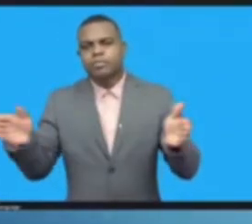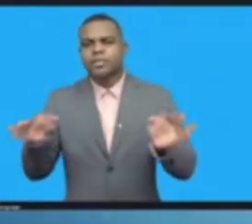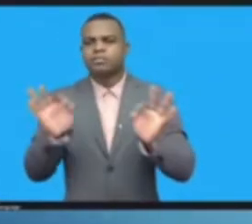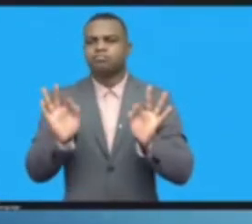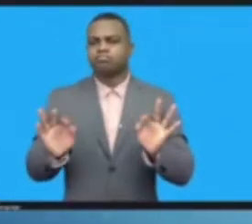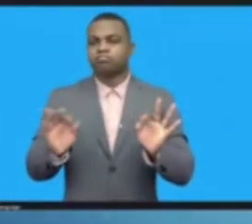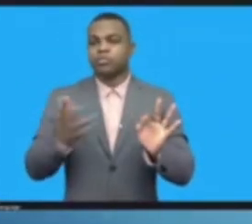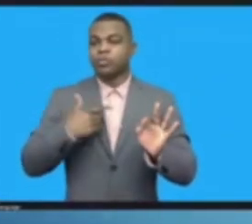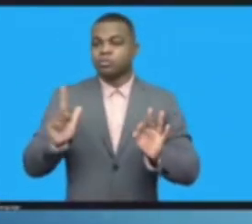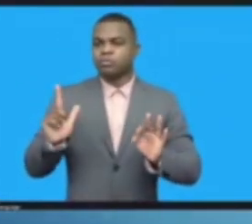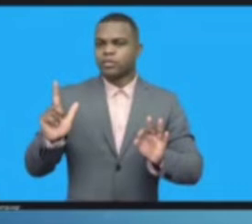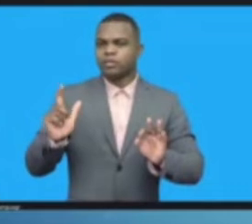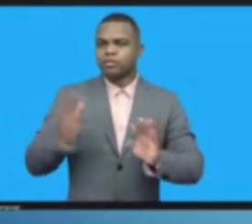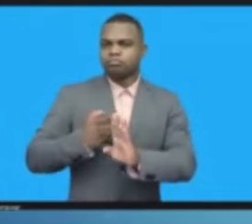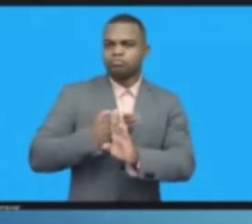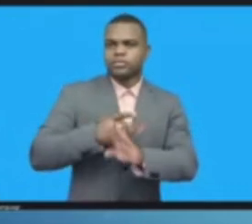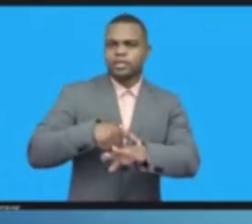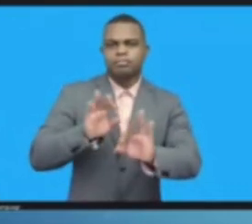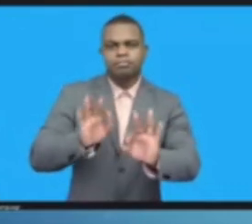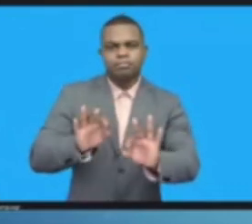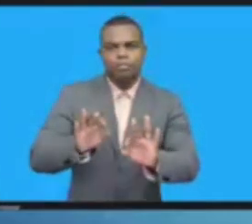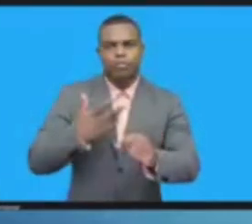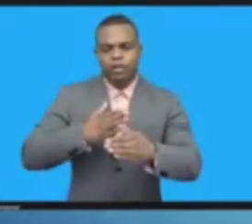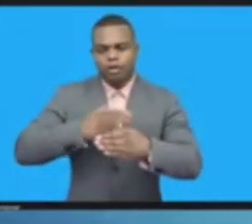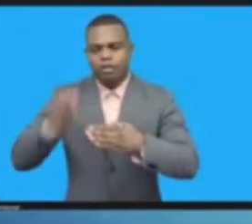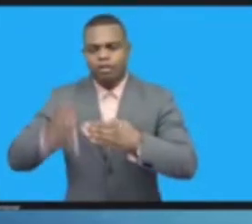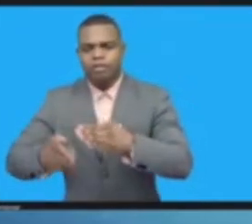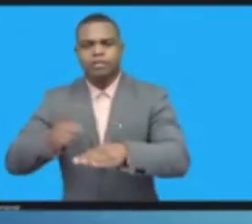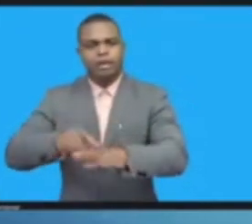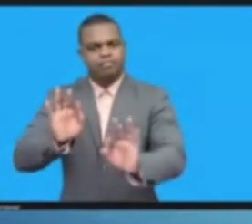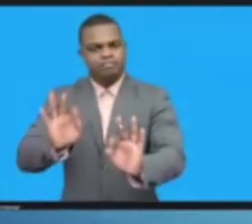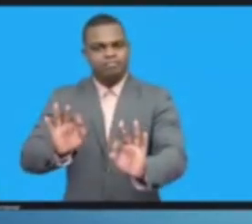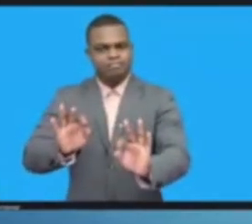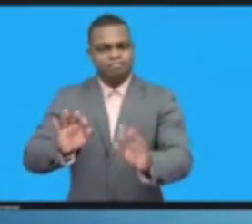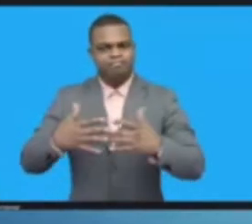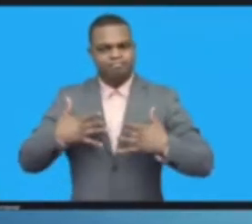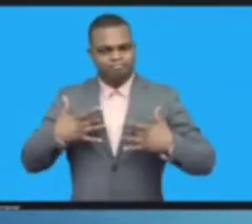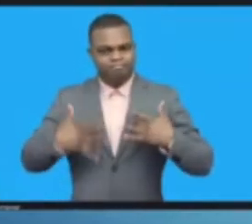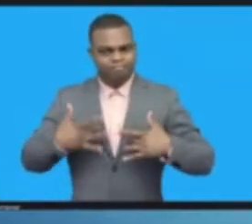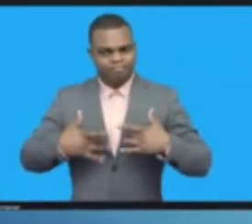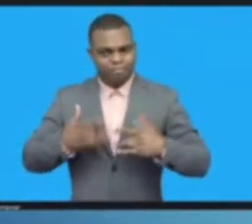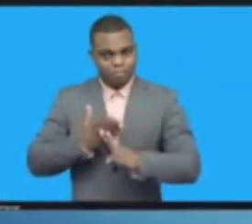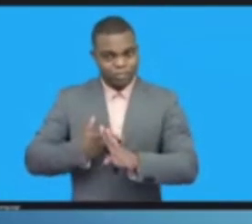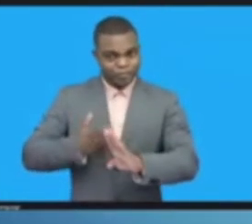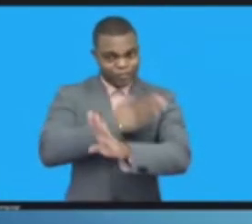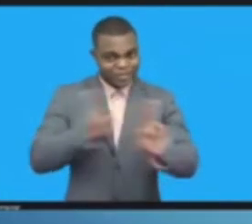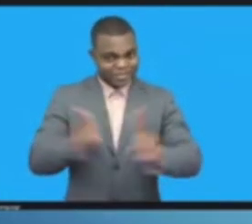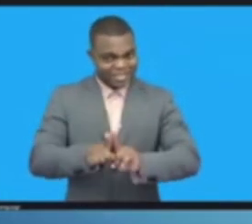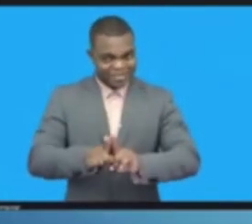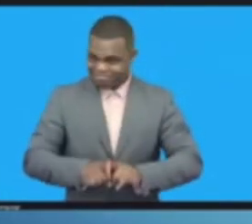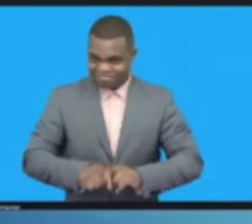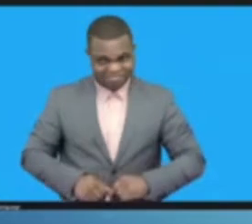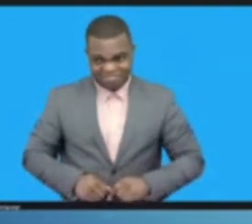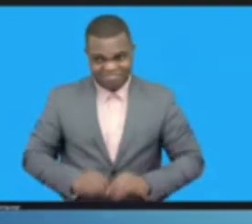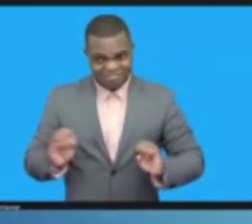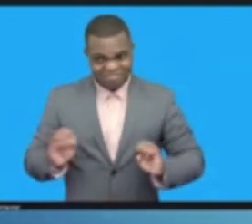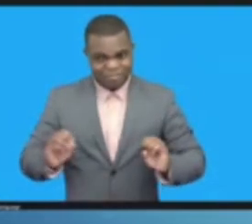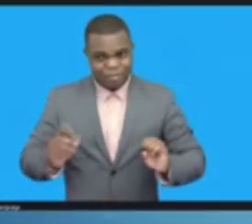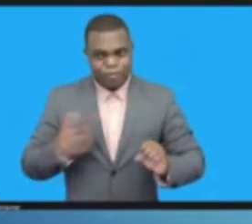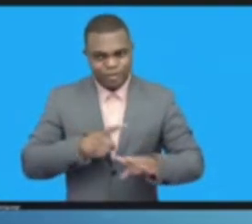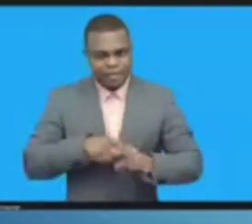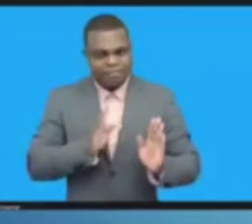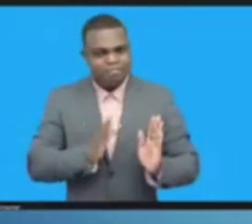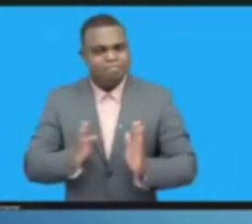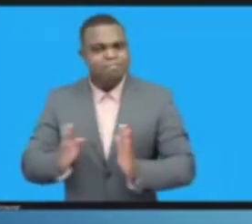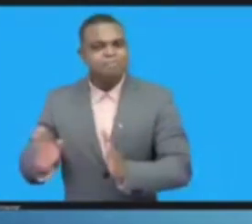So we're about to start the opening session where we're going to have speeches by some of our stakeholders. So